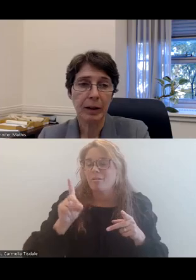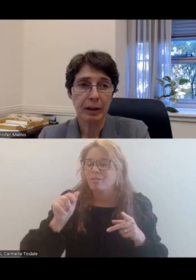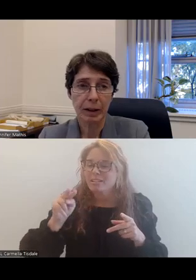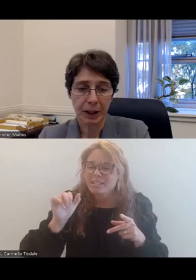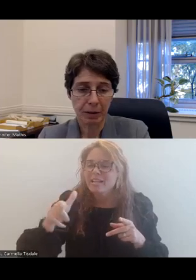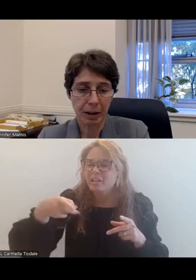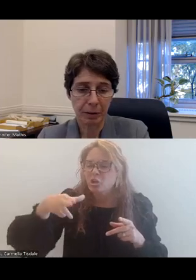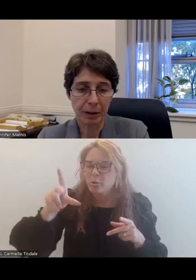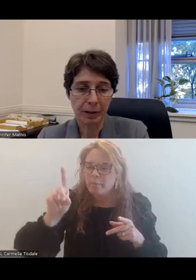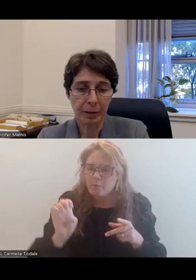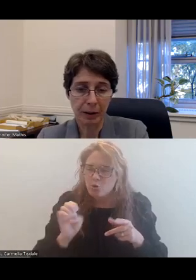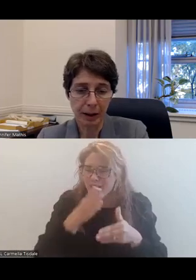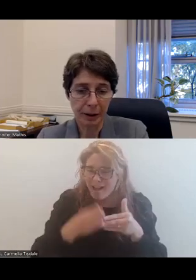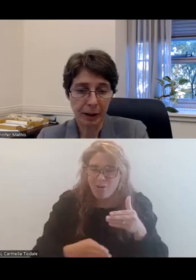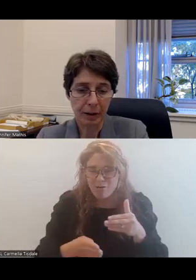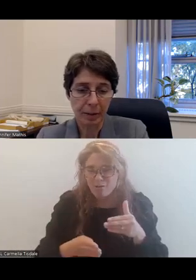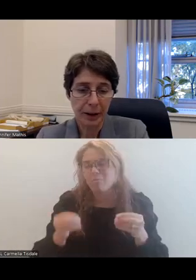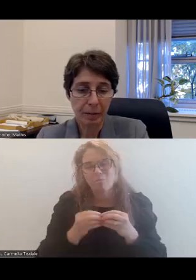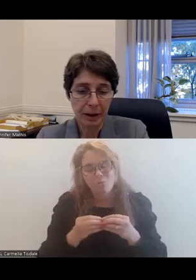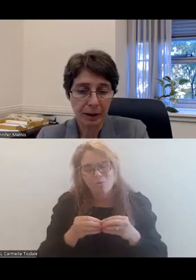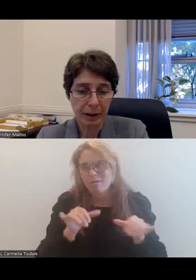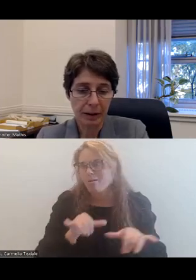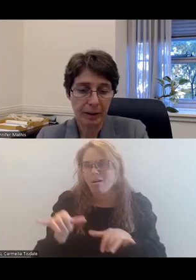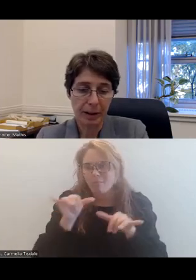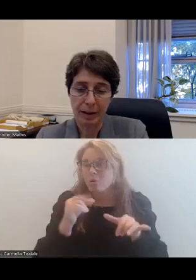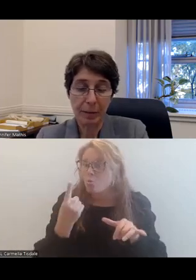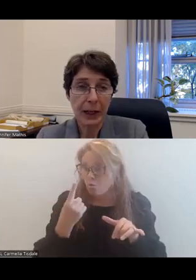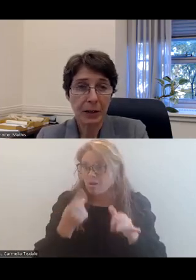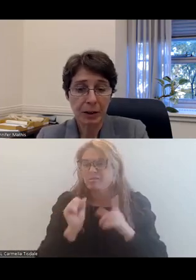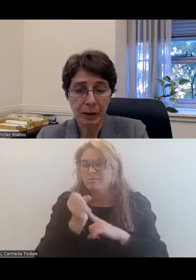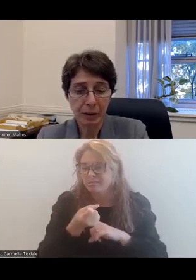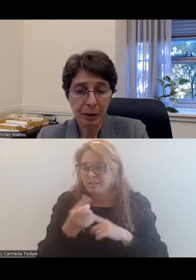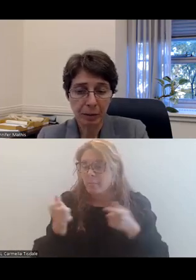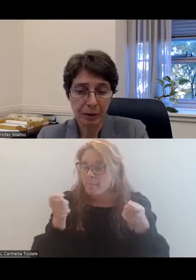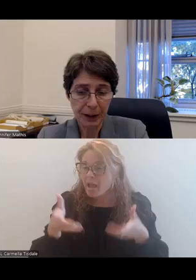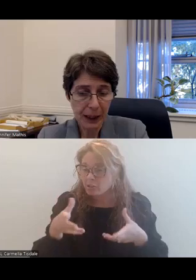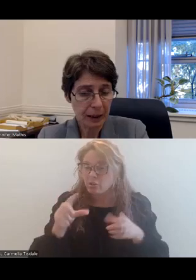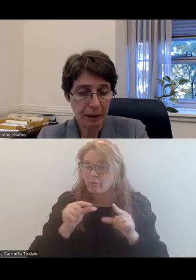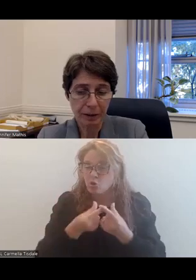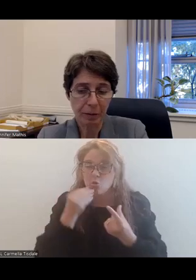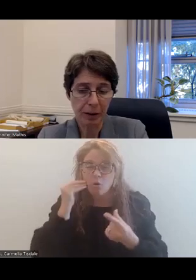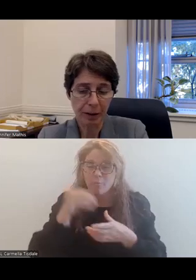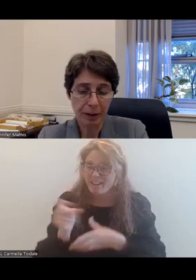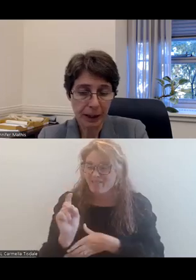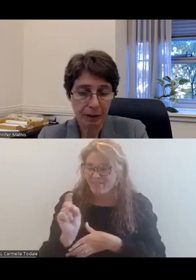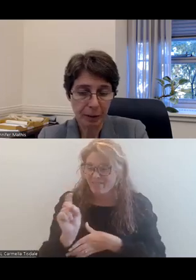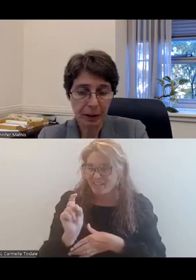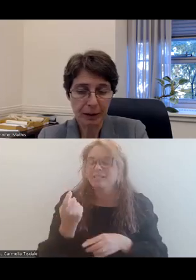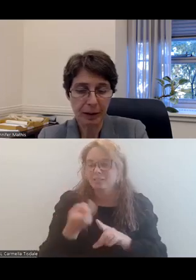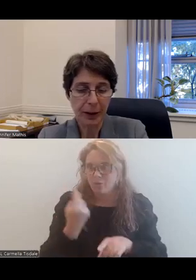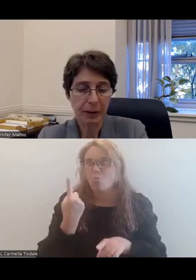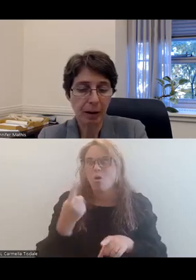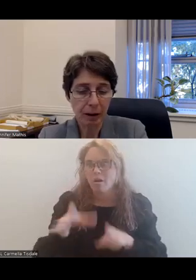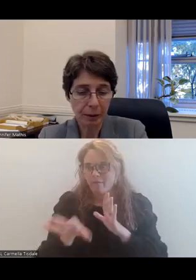Crude, such outcomes are even more common. In one instance, the manager of a group home in Phoenix, this is from one of our findings